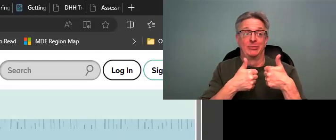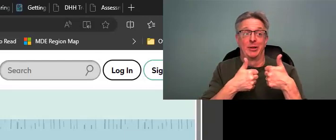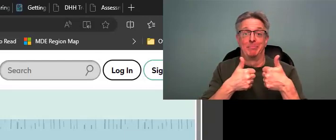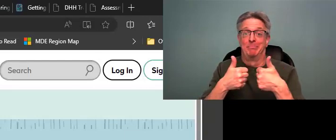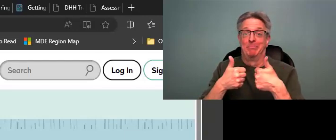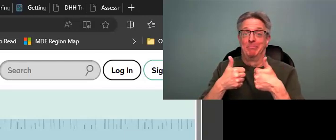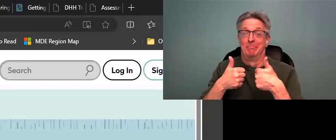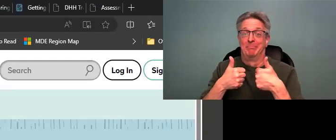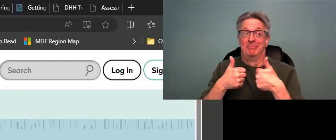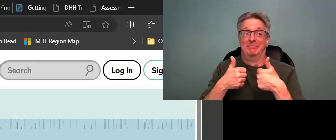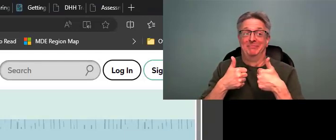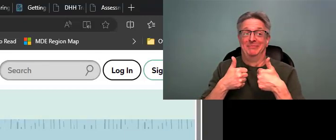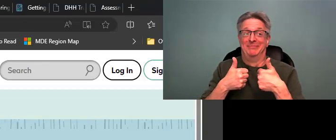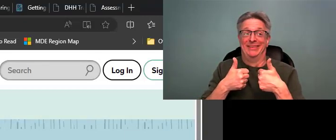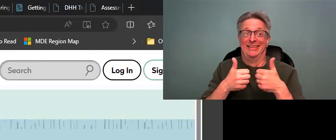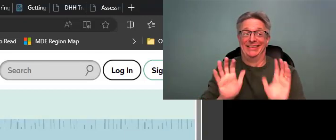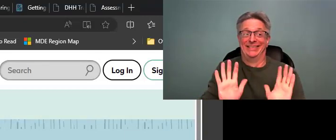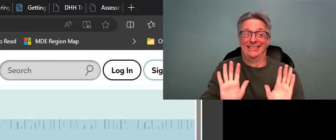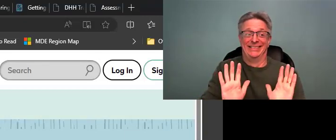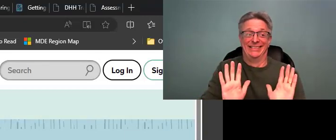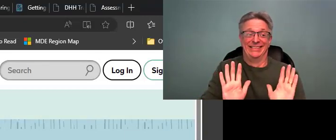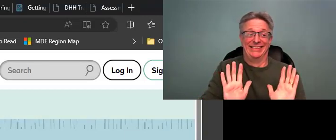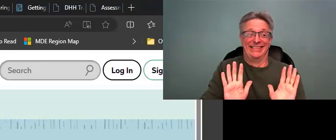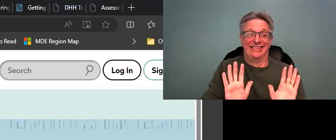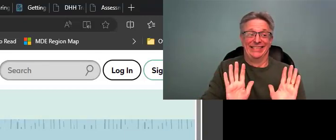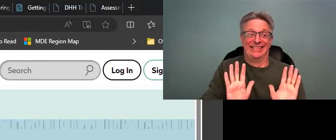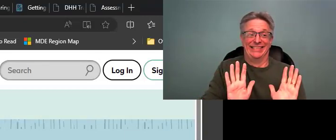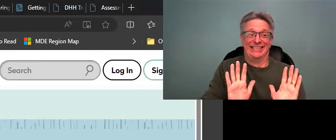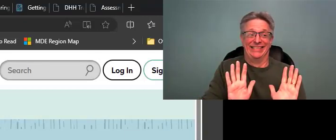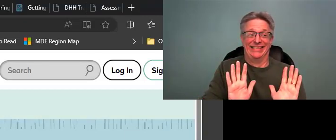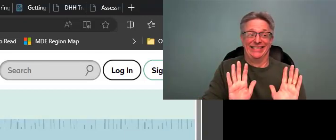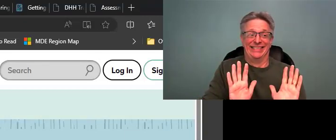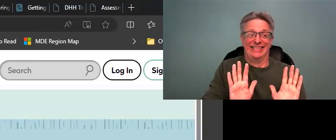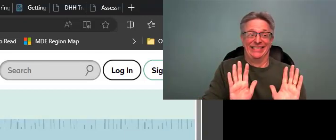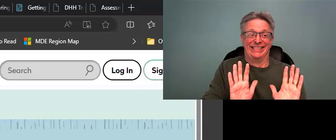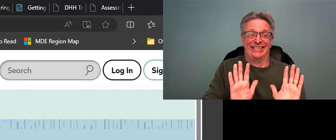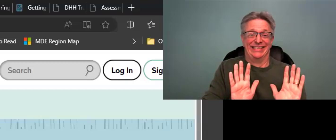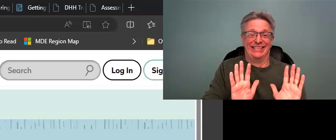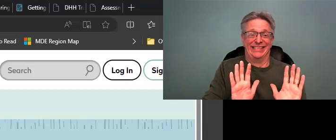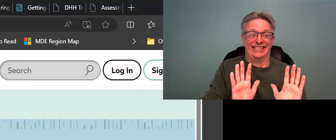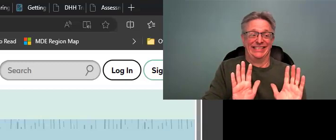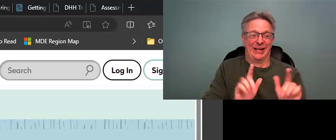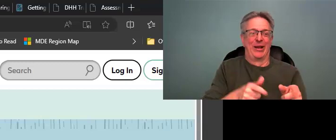Oh, thumbs up. Can I get thumbs up for everybody? Thumbs up for everyone can see this shared screen.